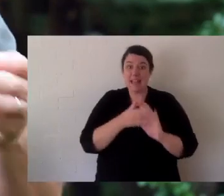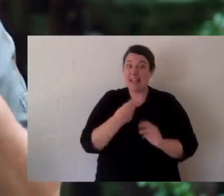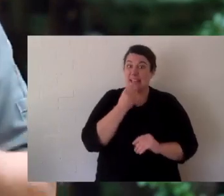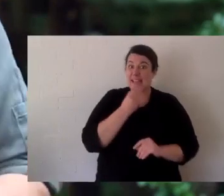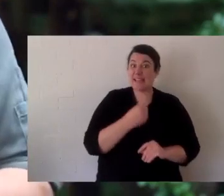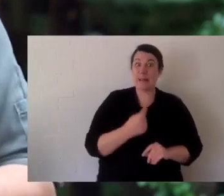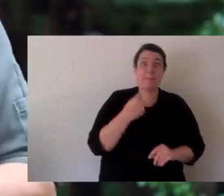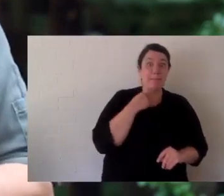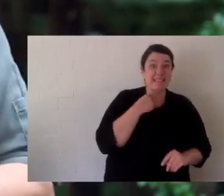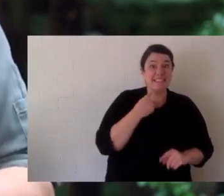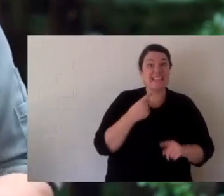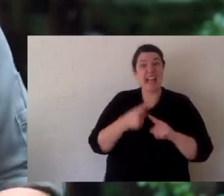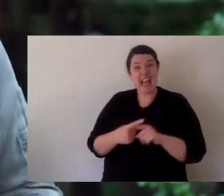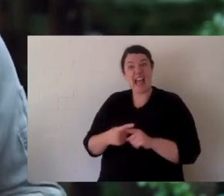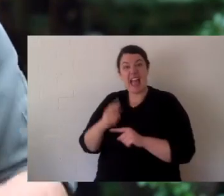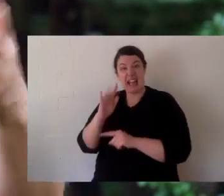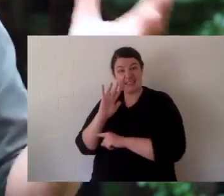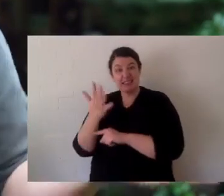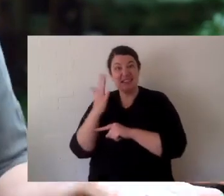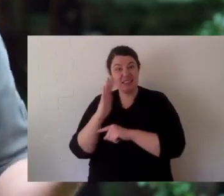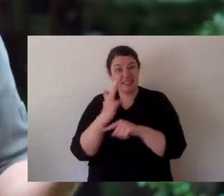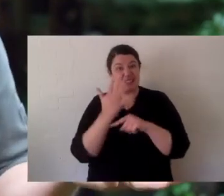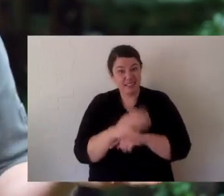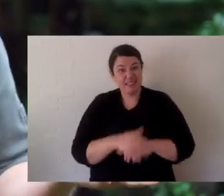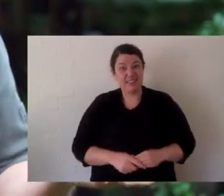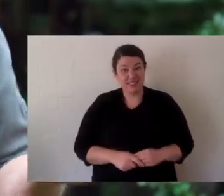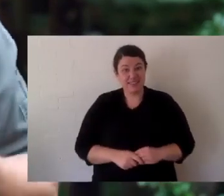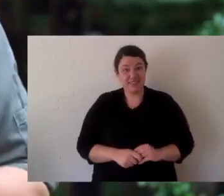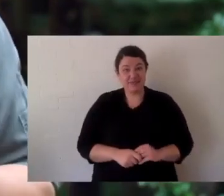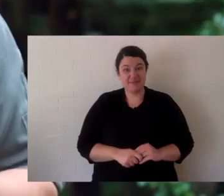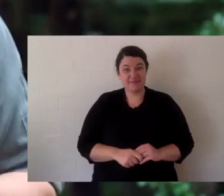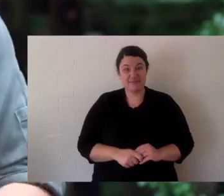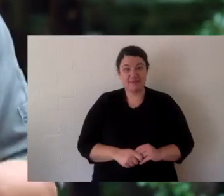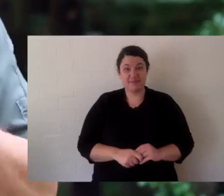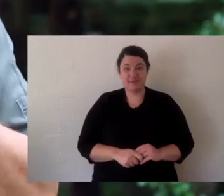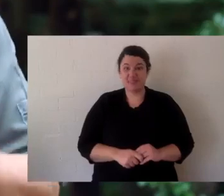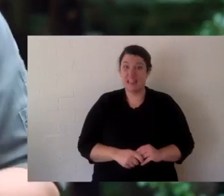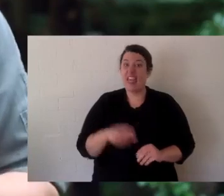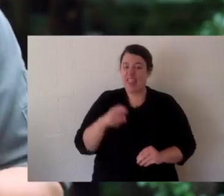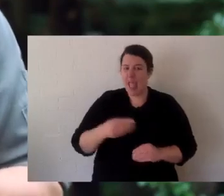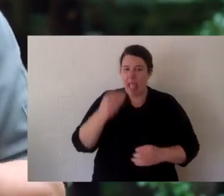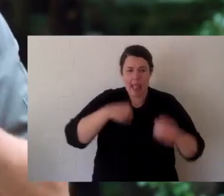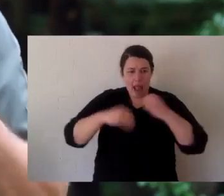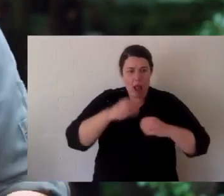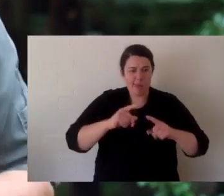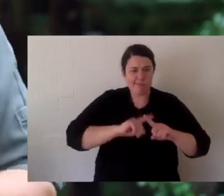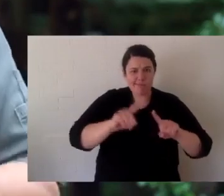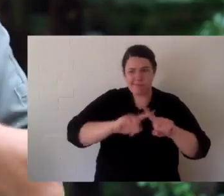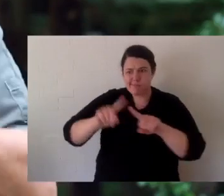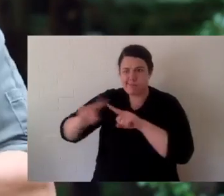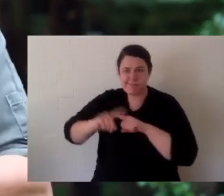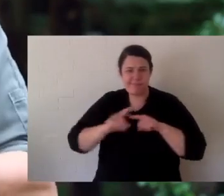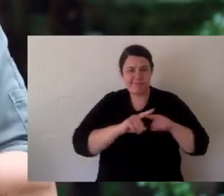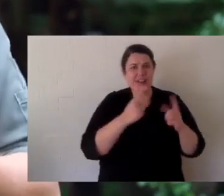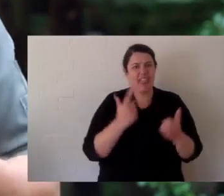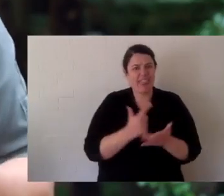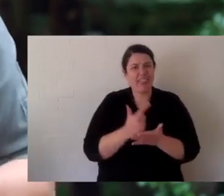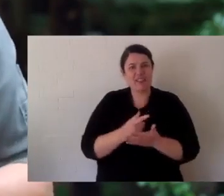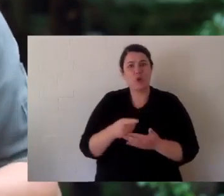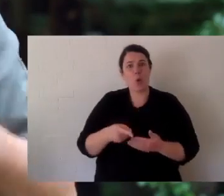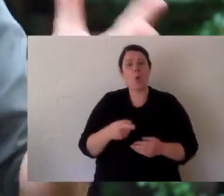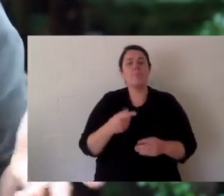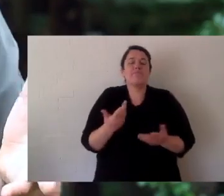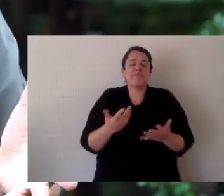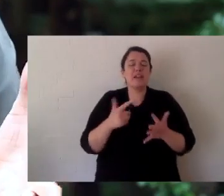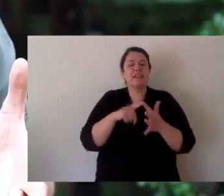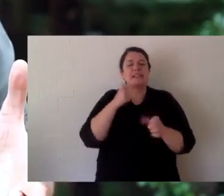but mostly they're garbage cleaners of the system. Now that might sound gross but it's not. They keep the system clean. So